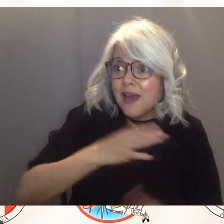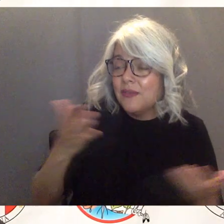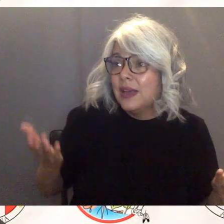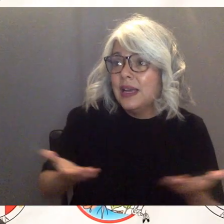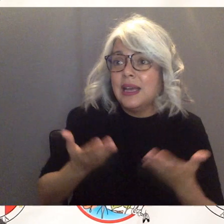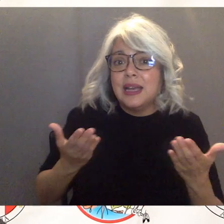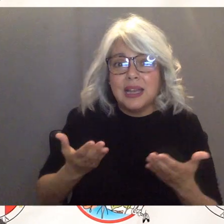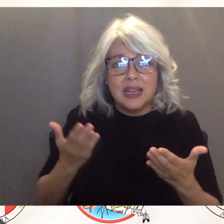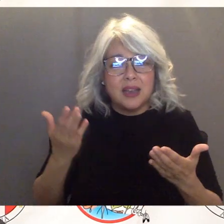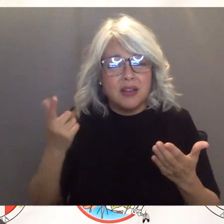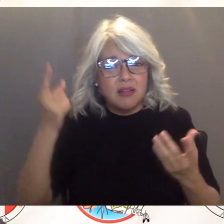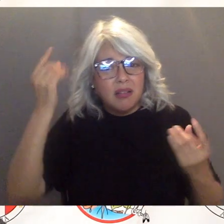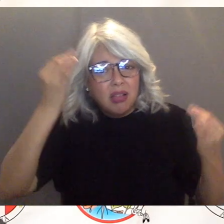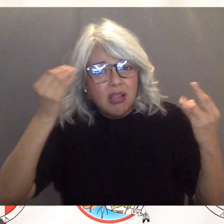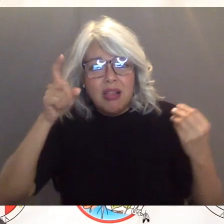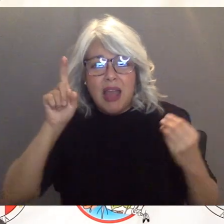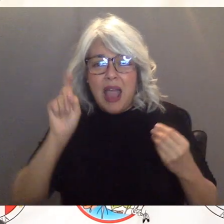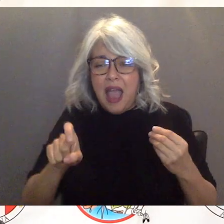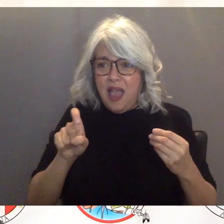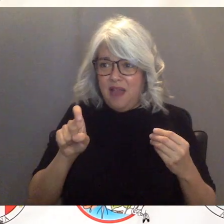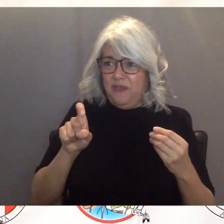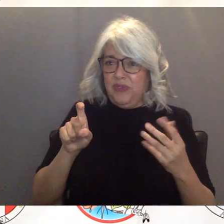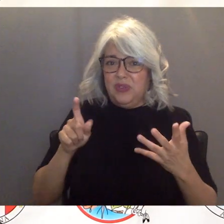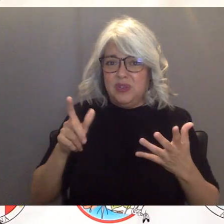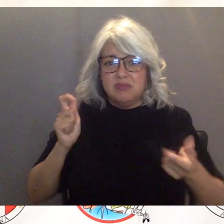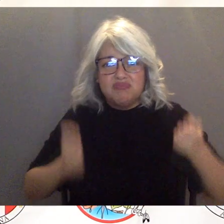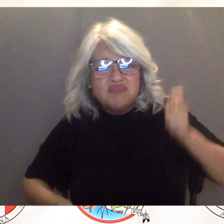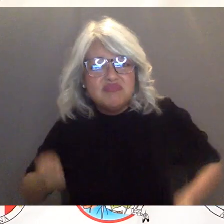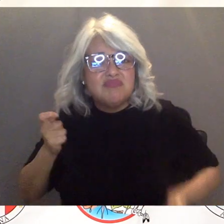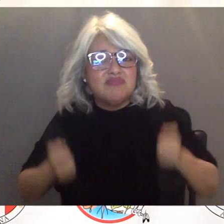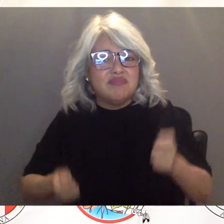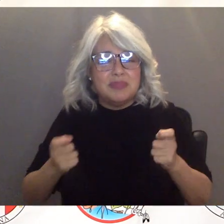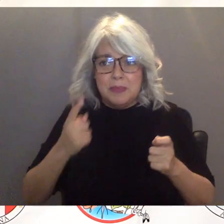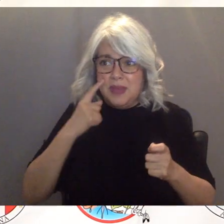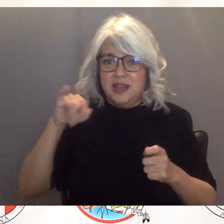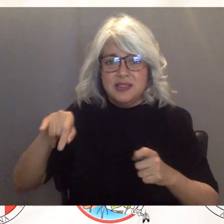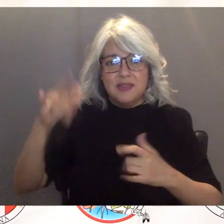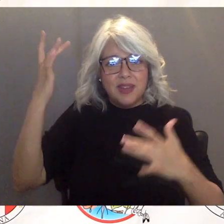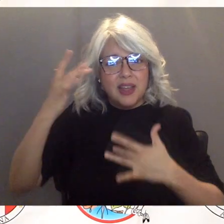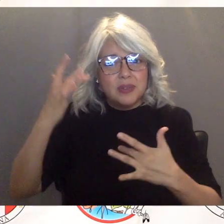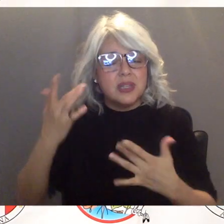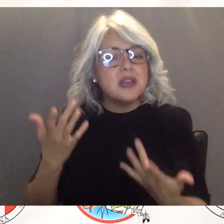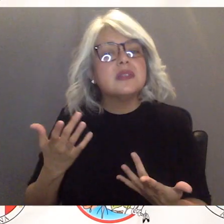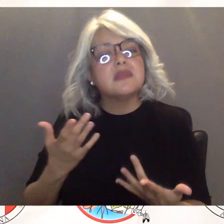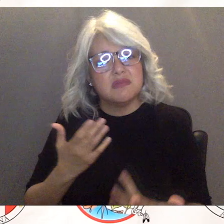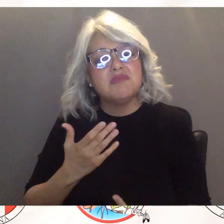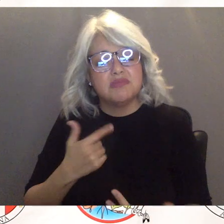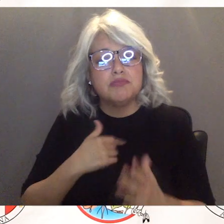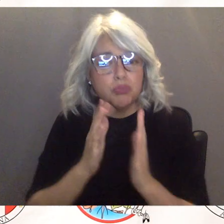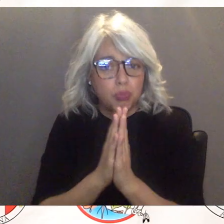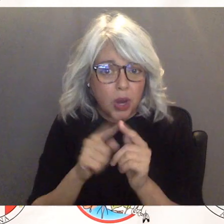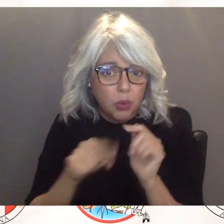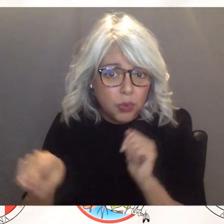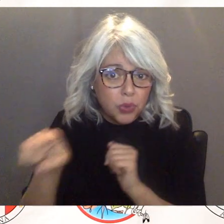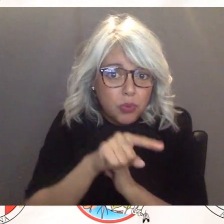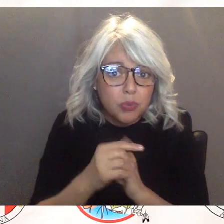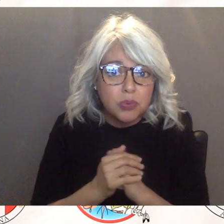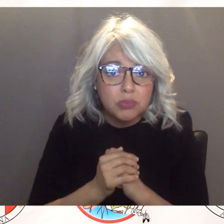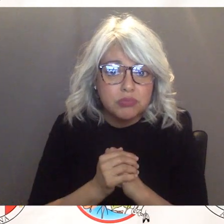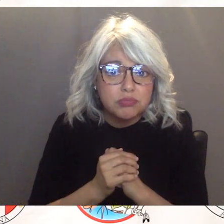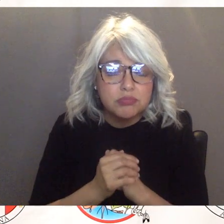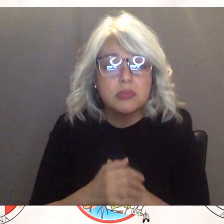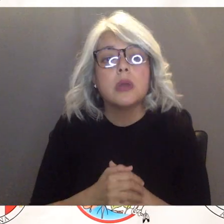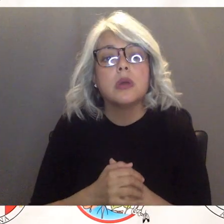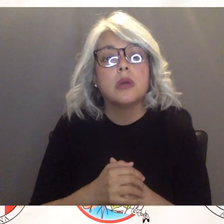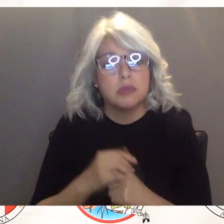had to deal with the effects of the illness you know our prayers are with you guys and hopefully that you know i